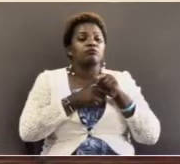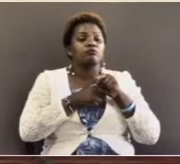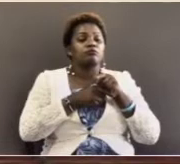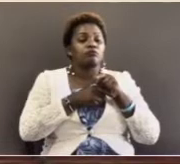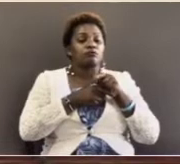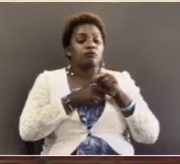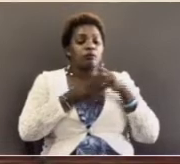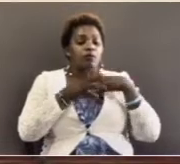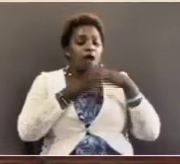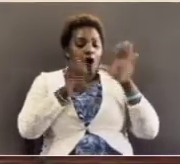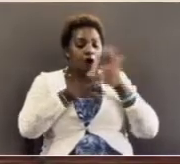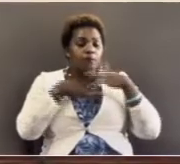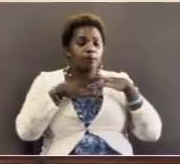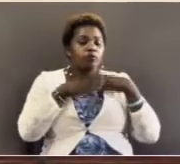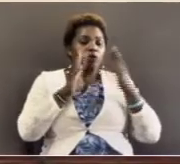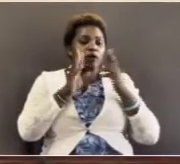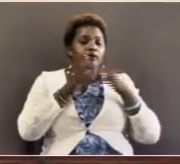asked them what things.